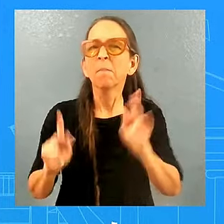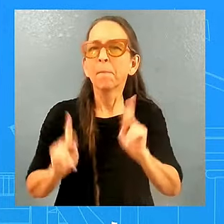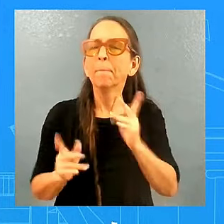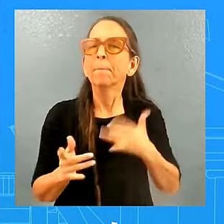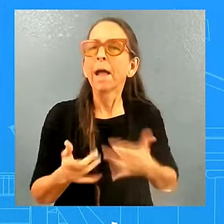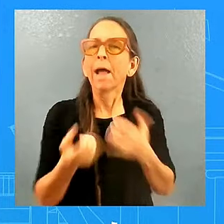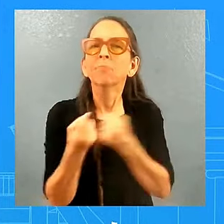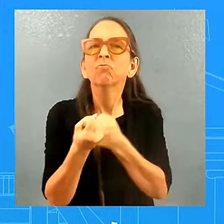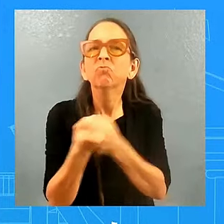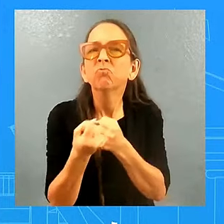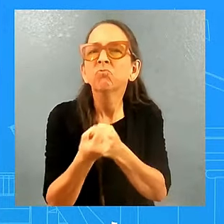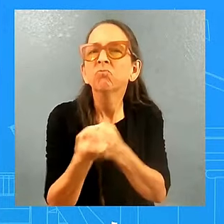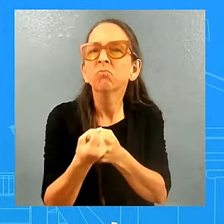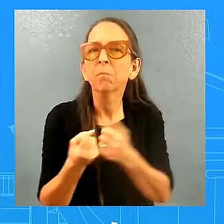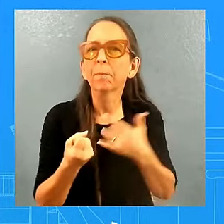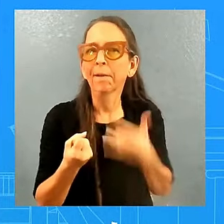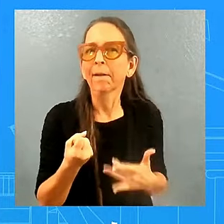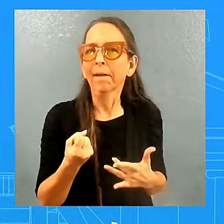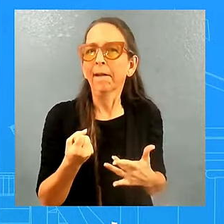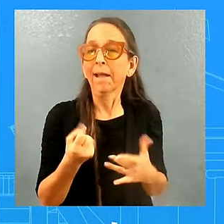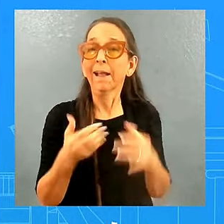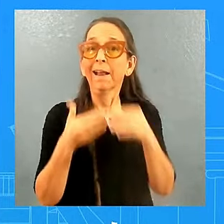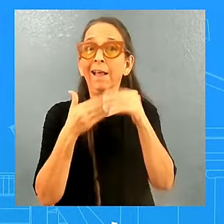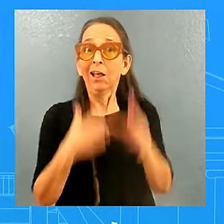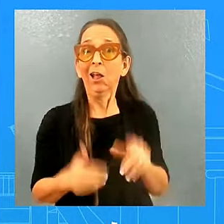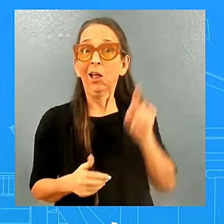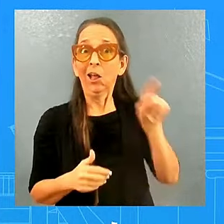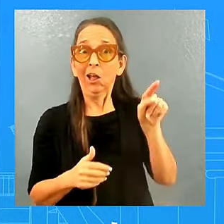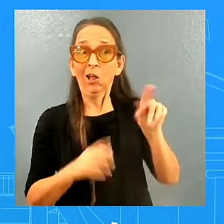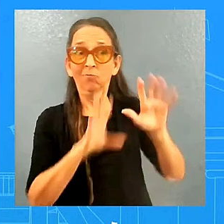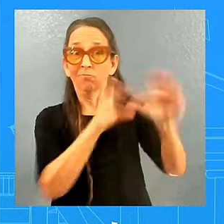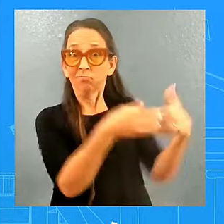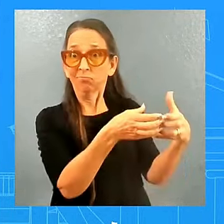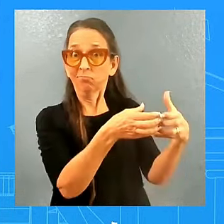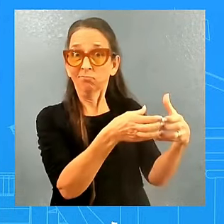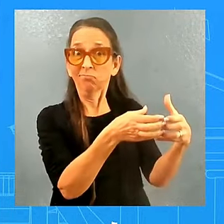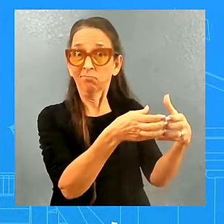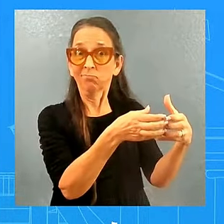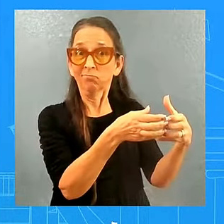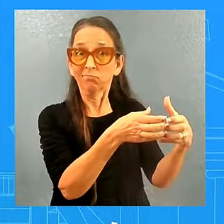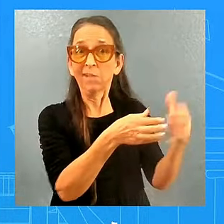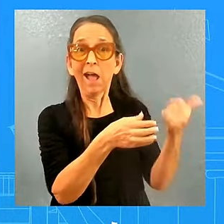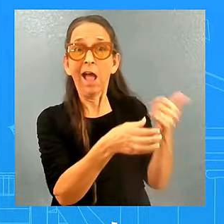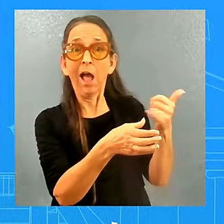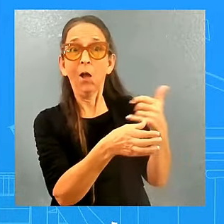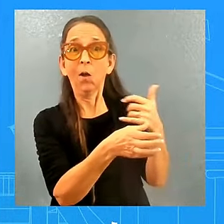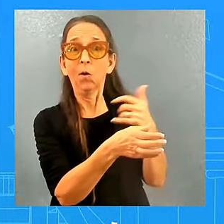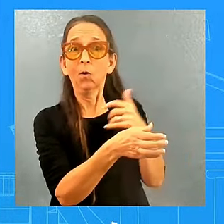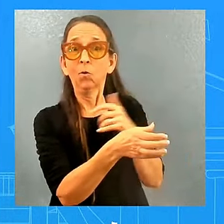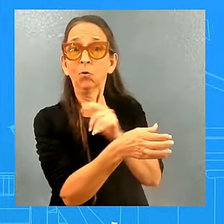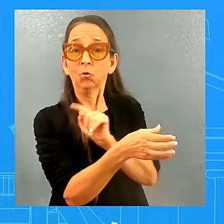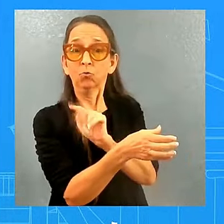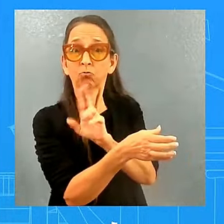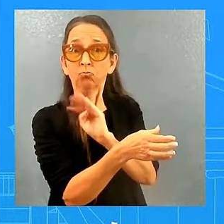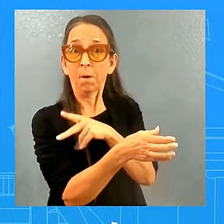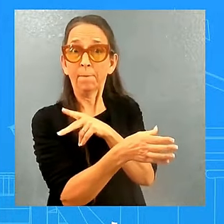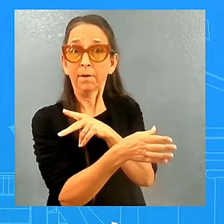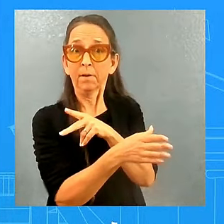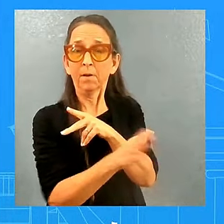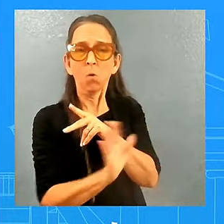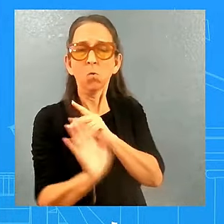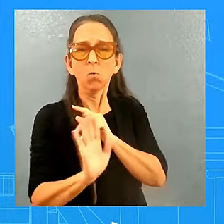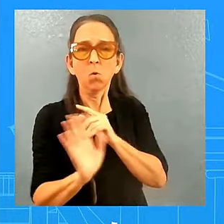leader of the party. In this case, it's Joe Biden for the Democratic Party. It is not